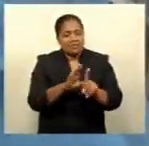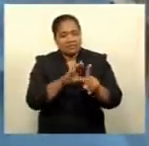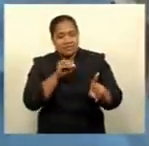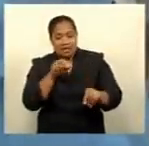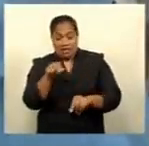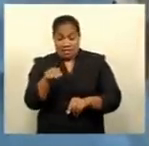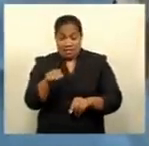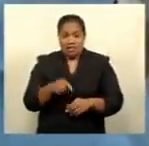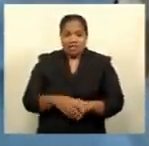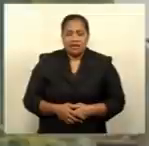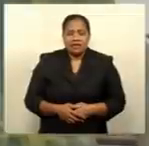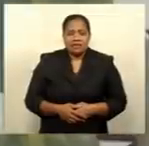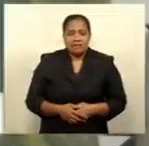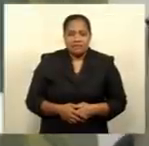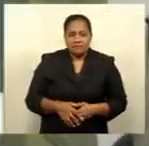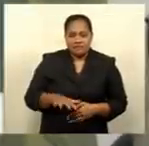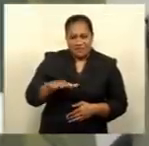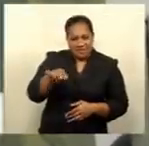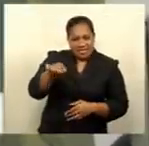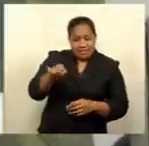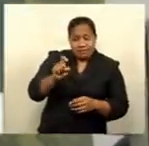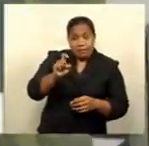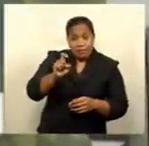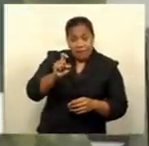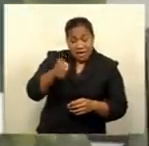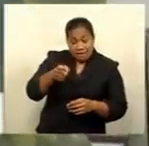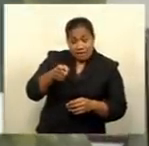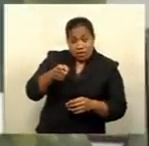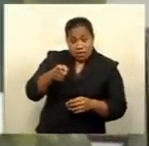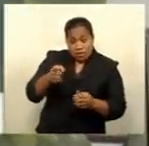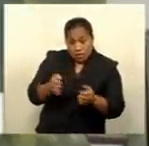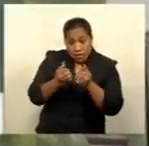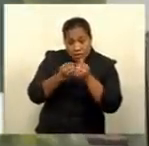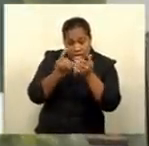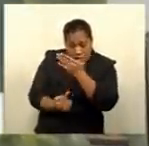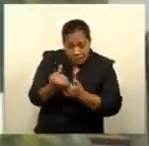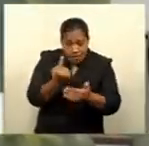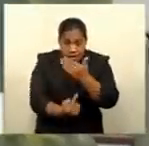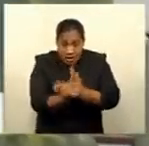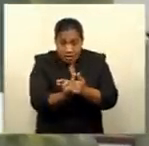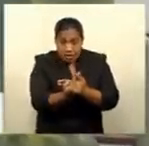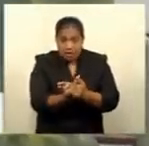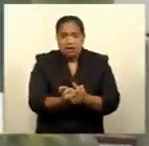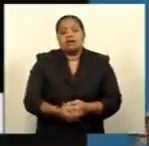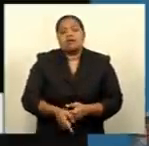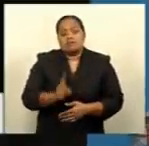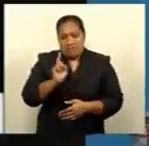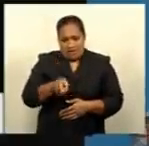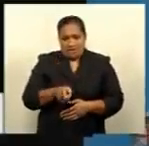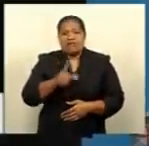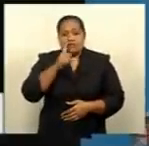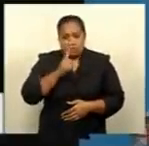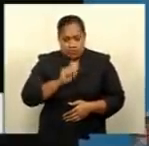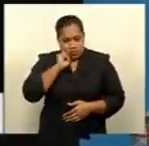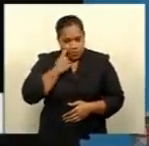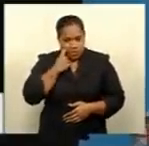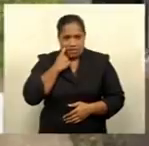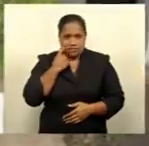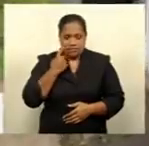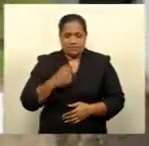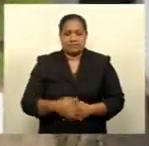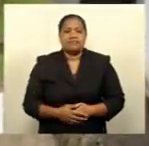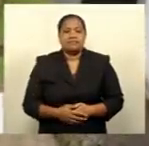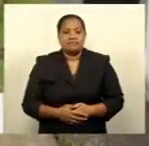is rare, but if there's too much of that event happening around the place, then those rare events will become commonly seen.